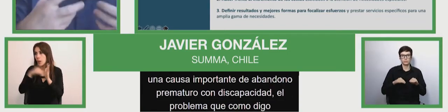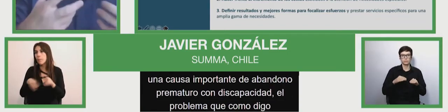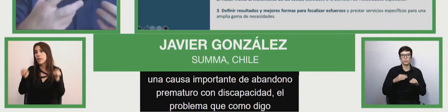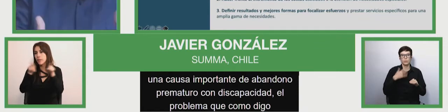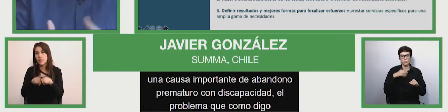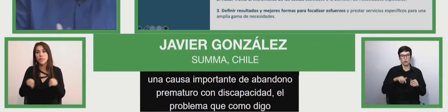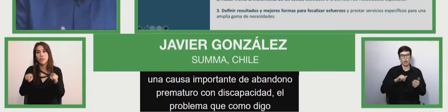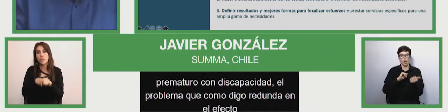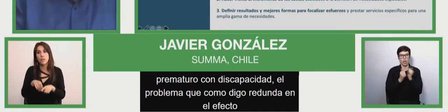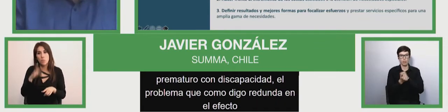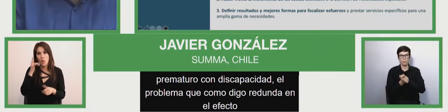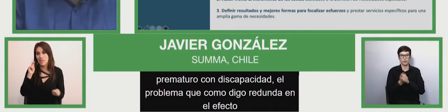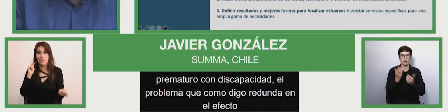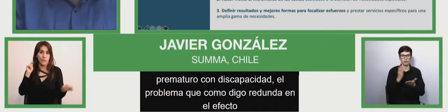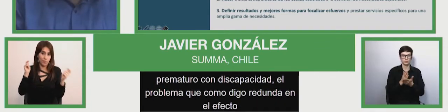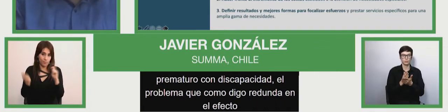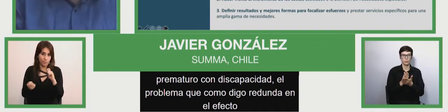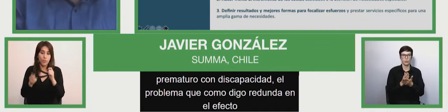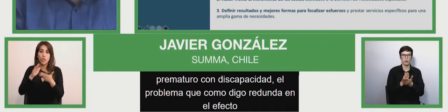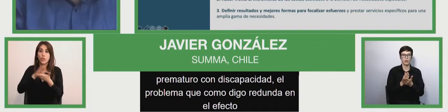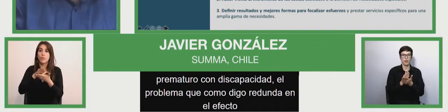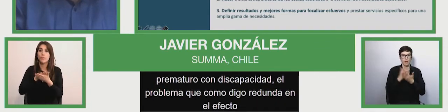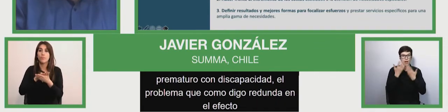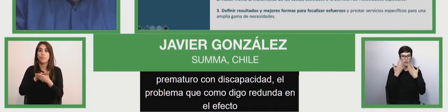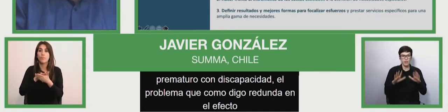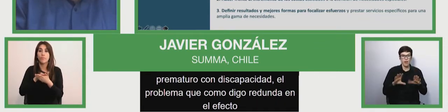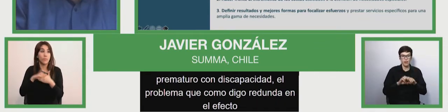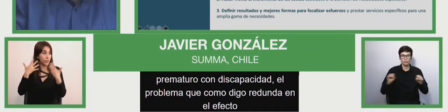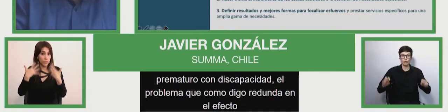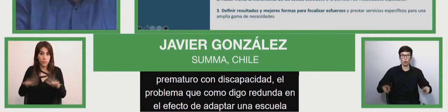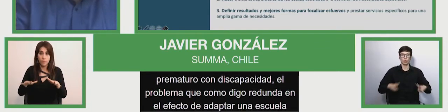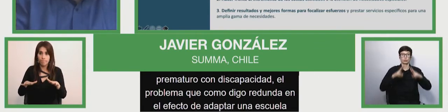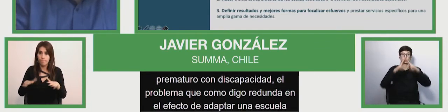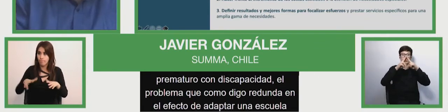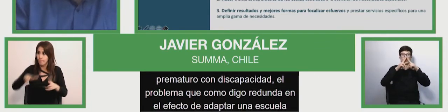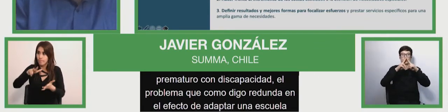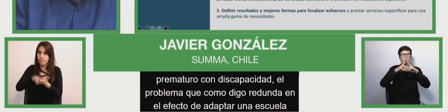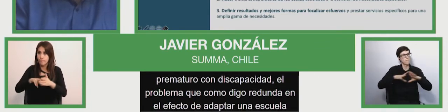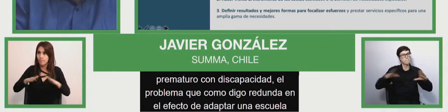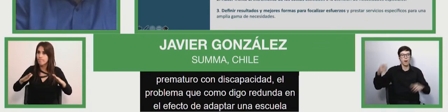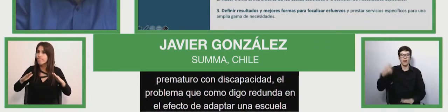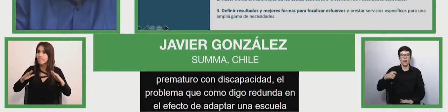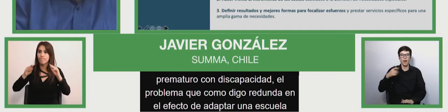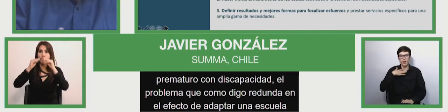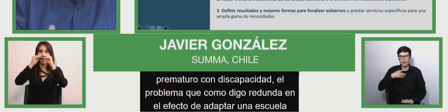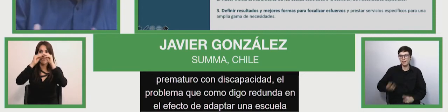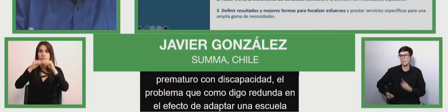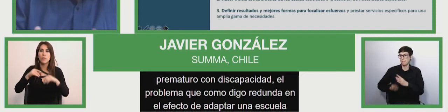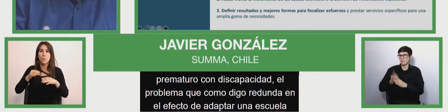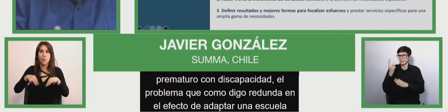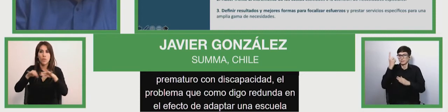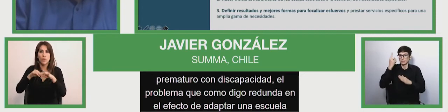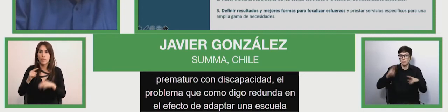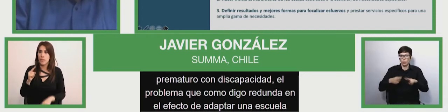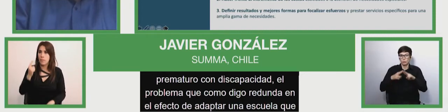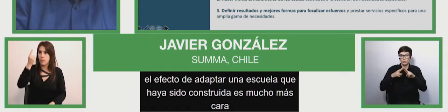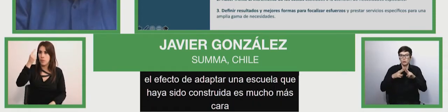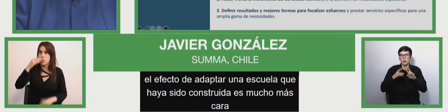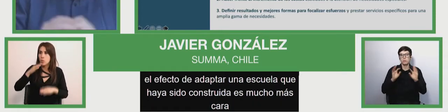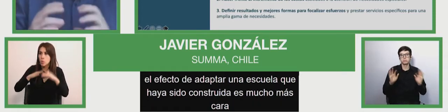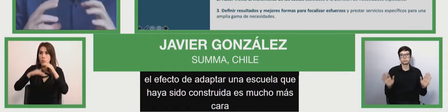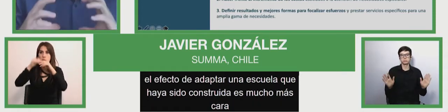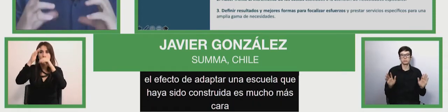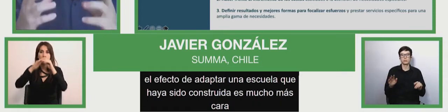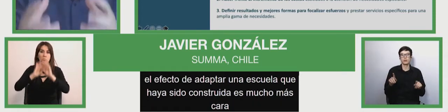which has been built, is much more expensive than doing it from the beginning. The situation that inclusive